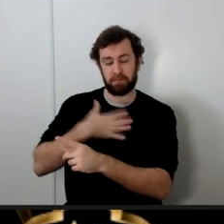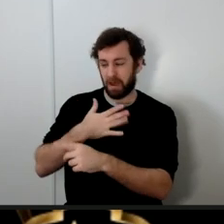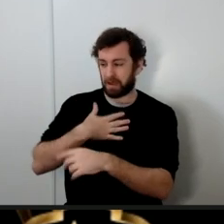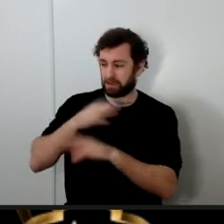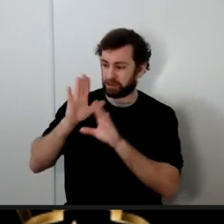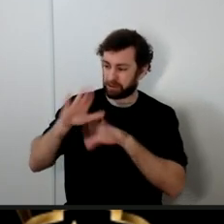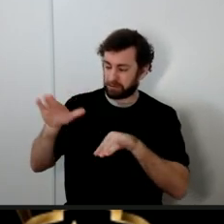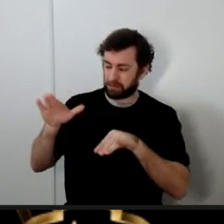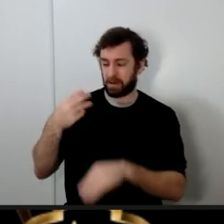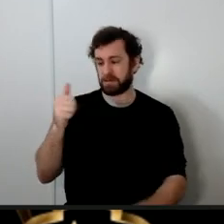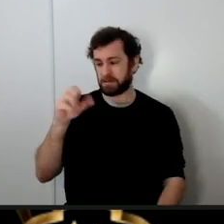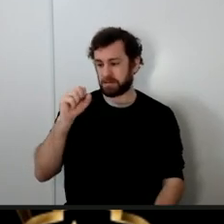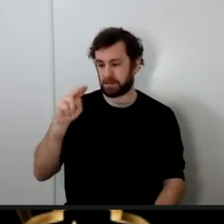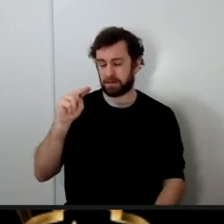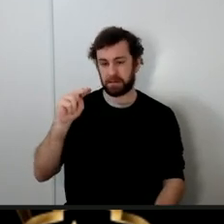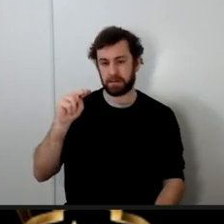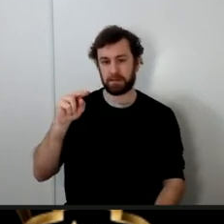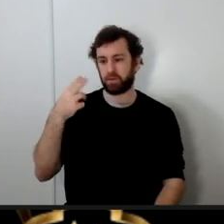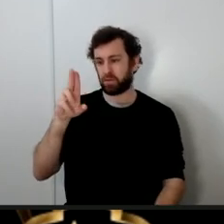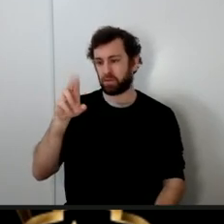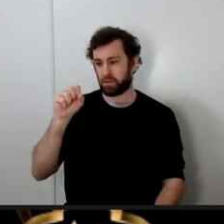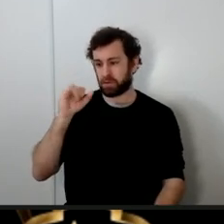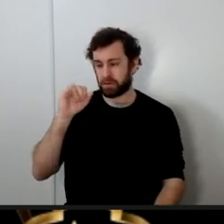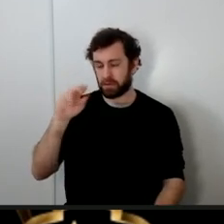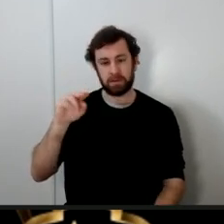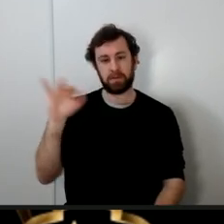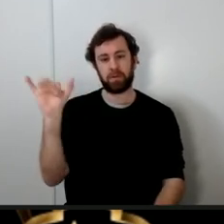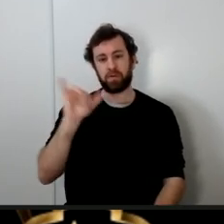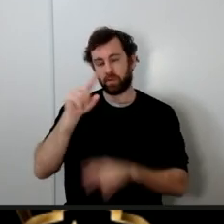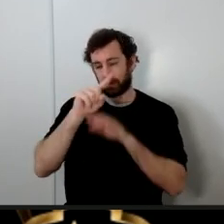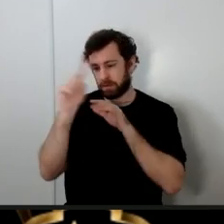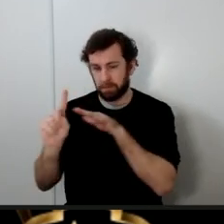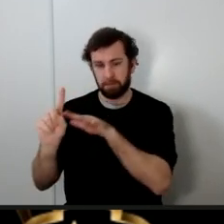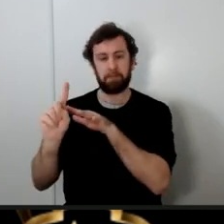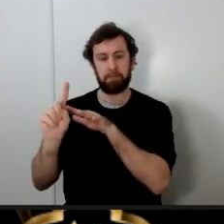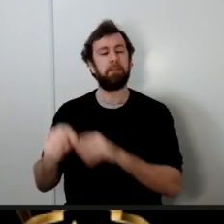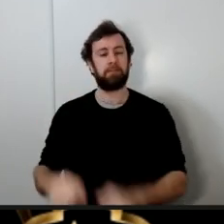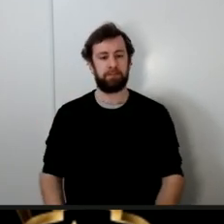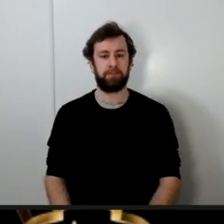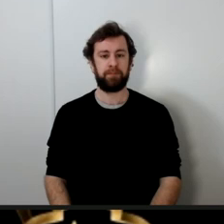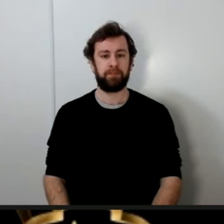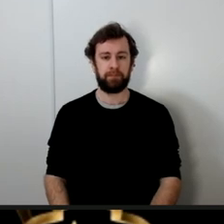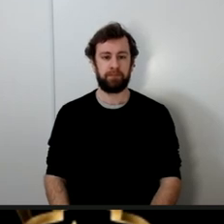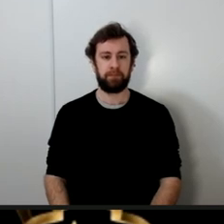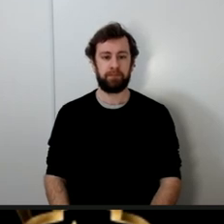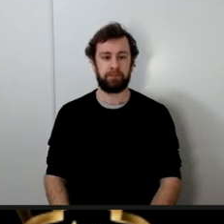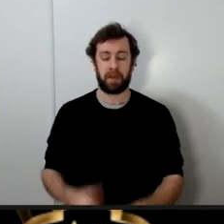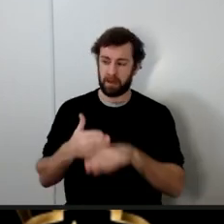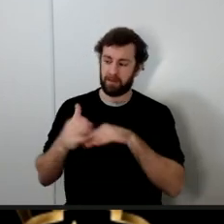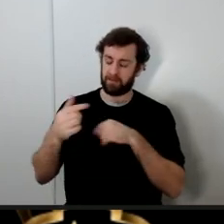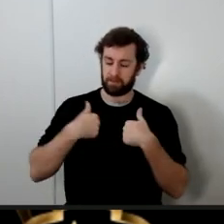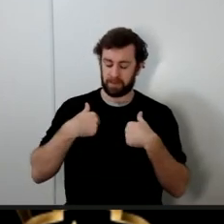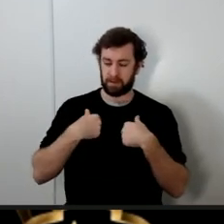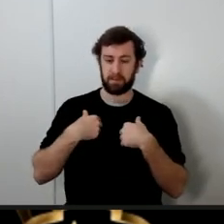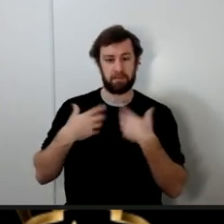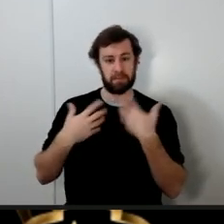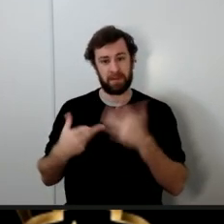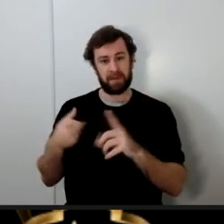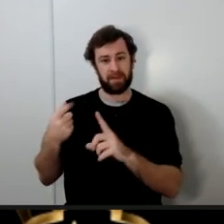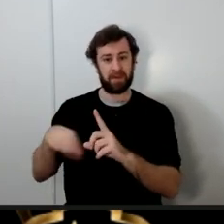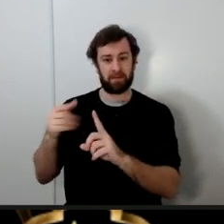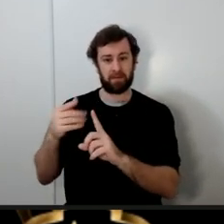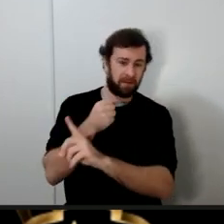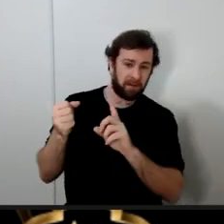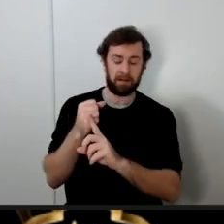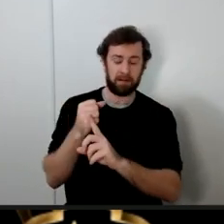Zainab and Kurth after me they could be harassed maybe people can